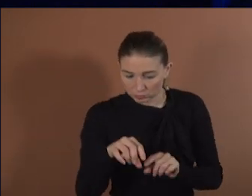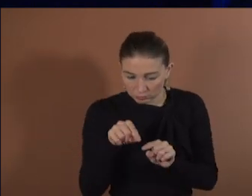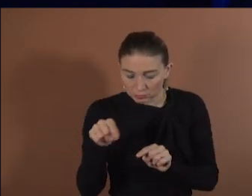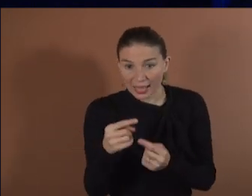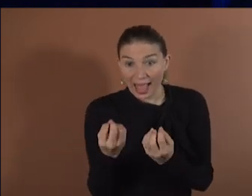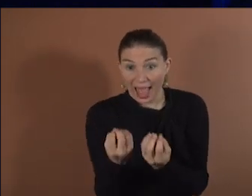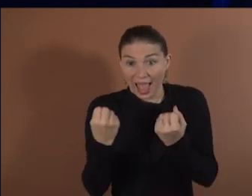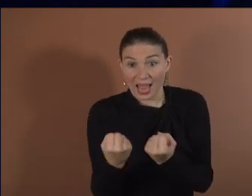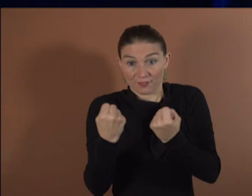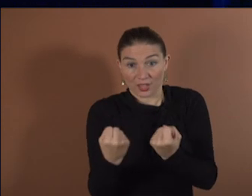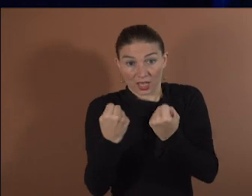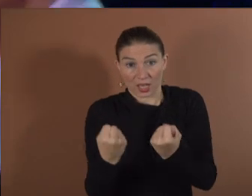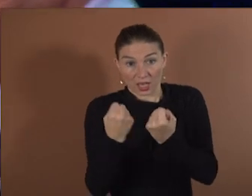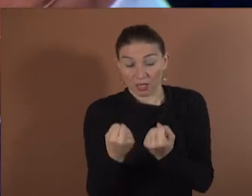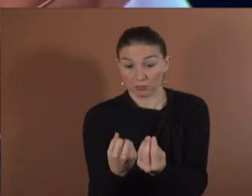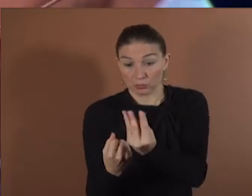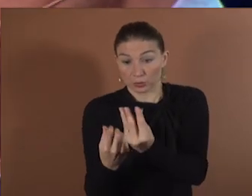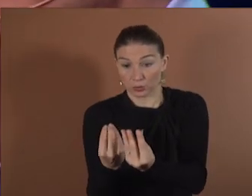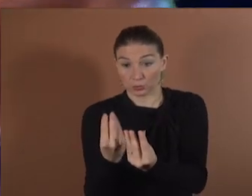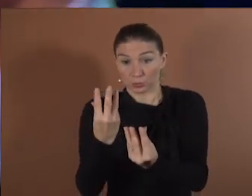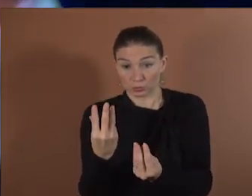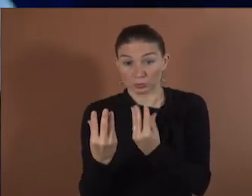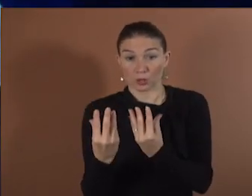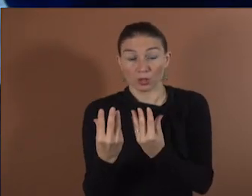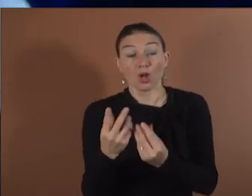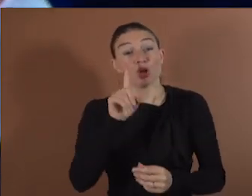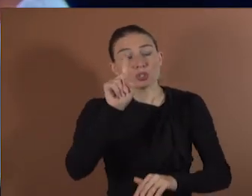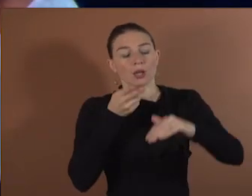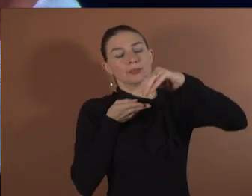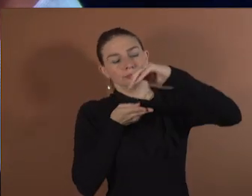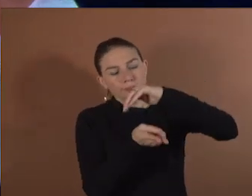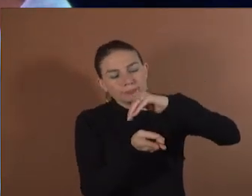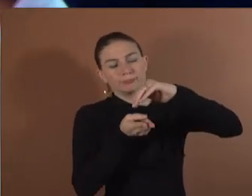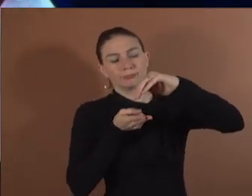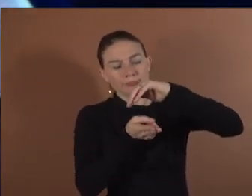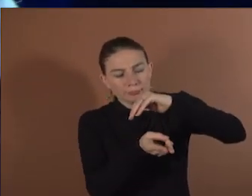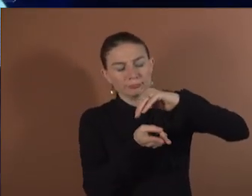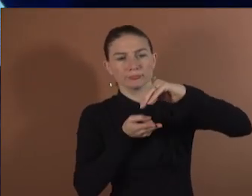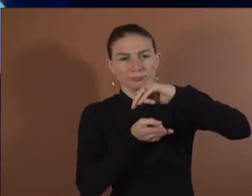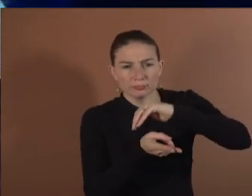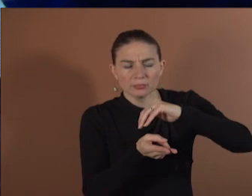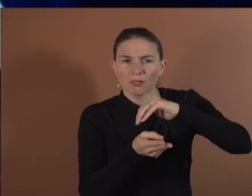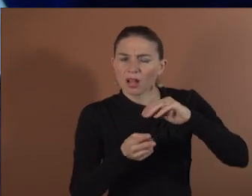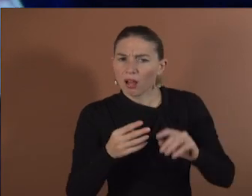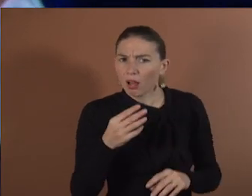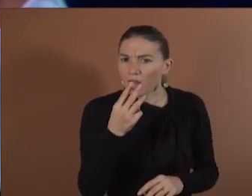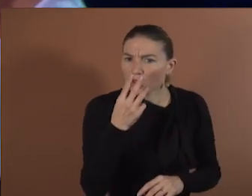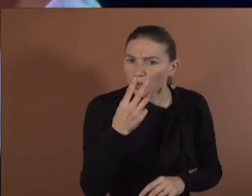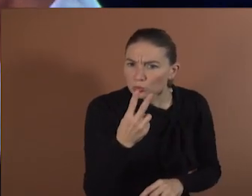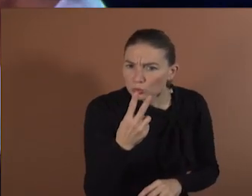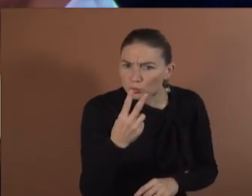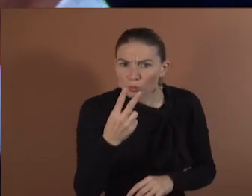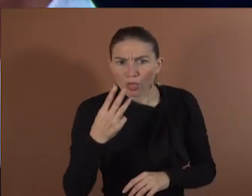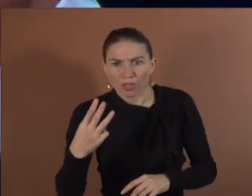And we were surprised that only after two, three practices they could activate these areas. So, we asked them, how do you do that? And they said,